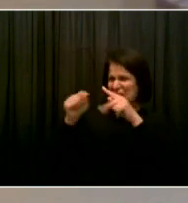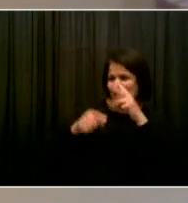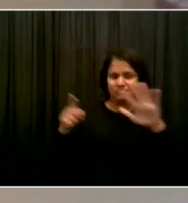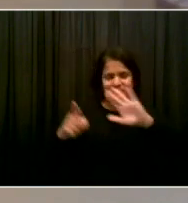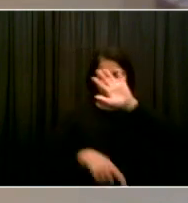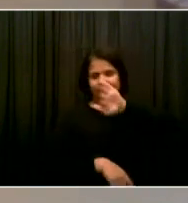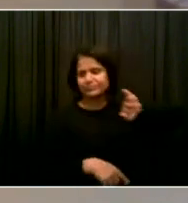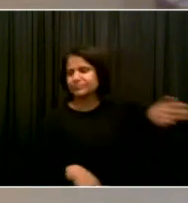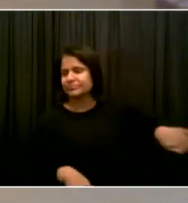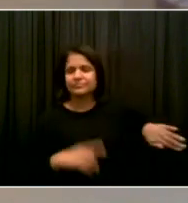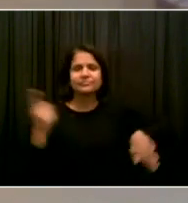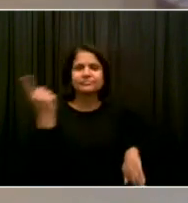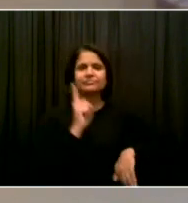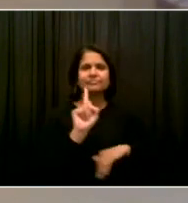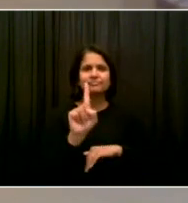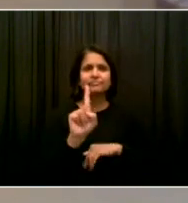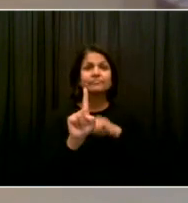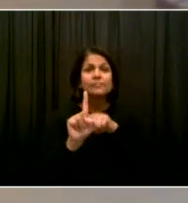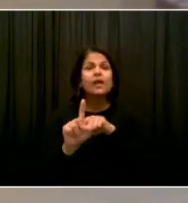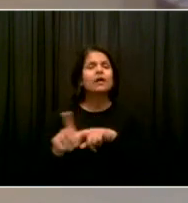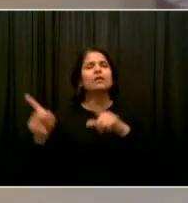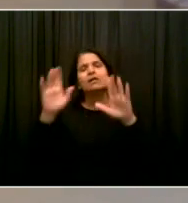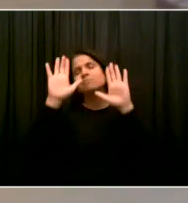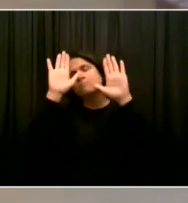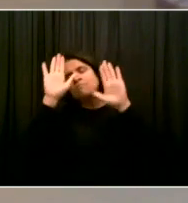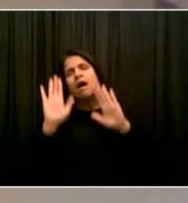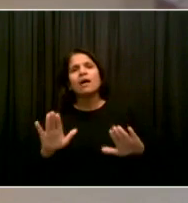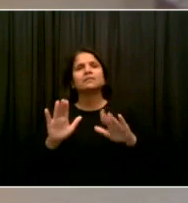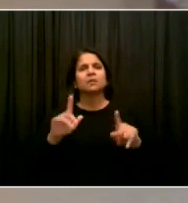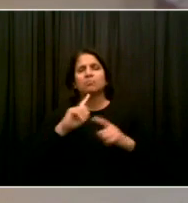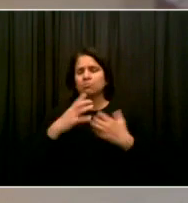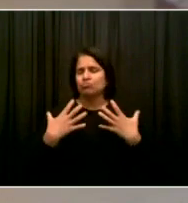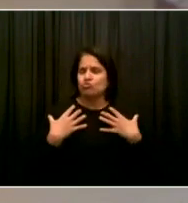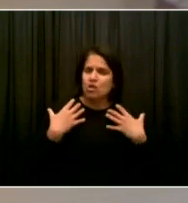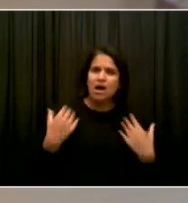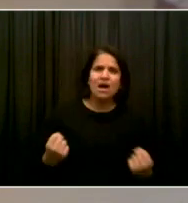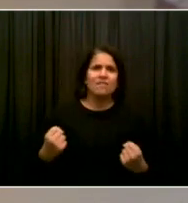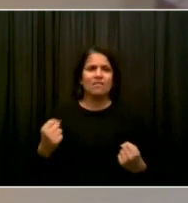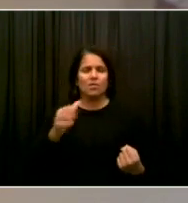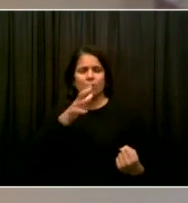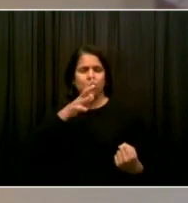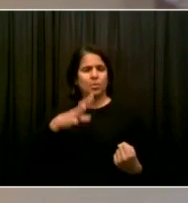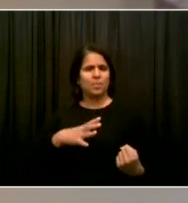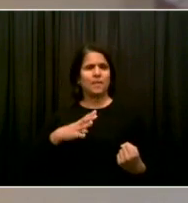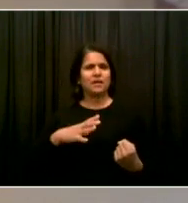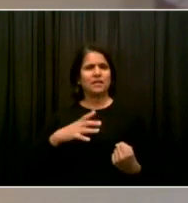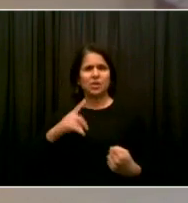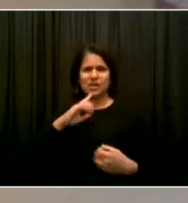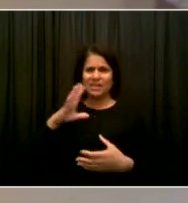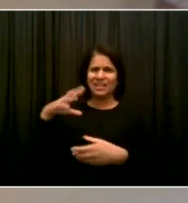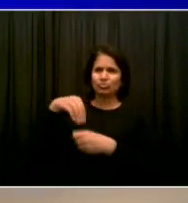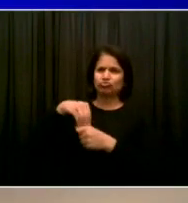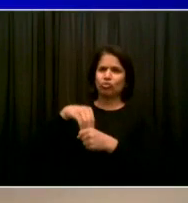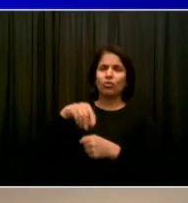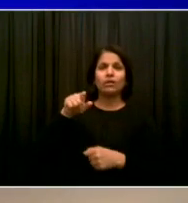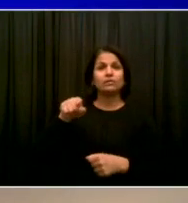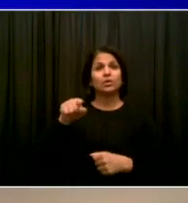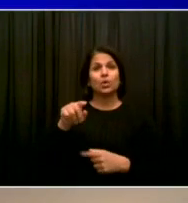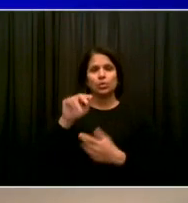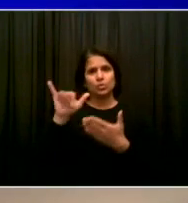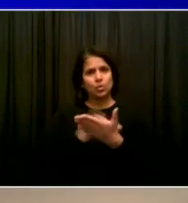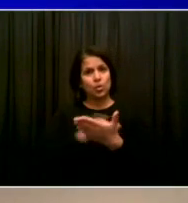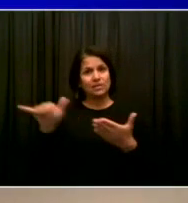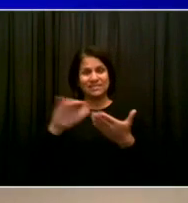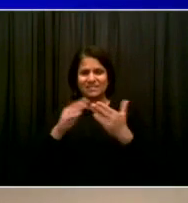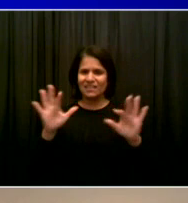who embodies the values of our great city and for that we praise and honor her. Thank you Gloria Steinem. Back to